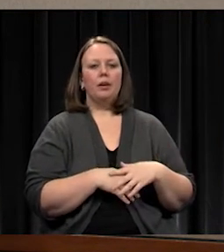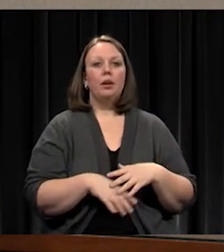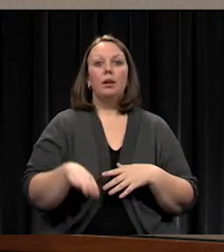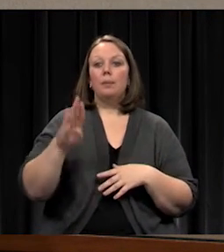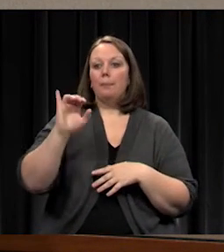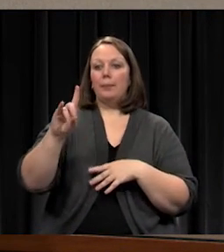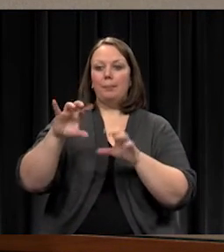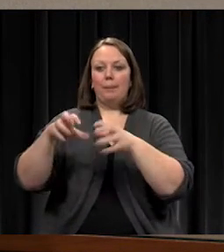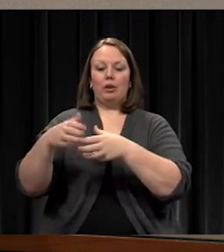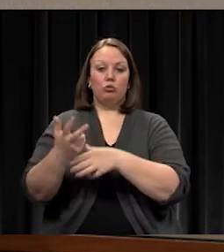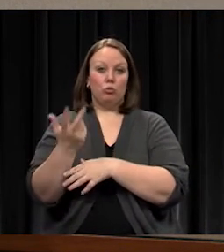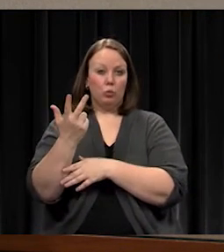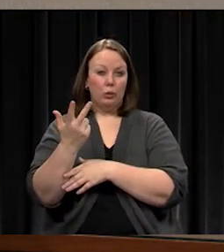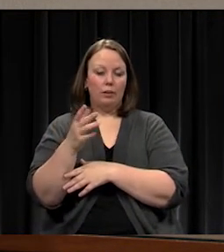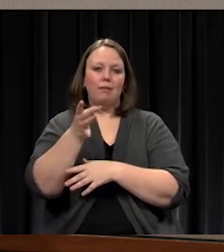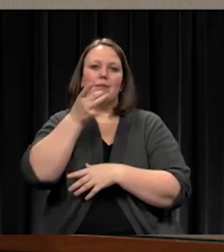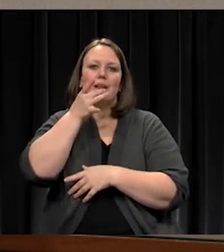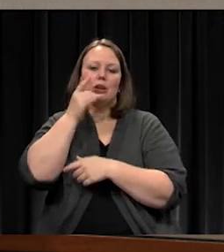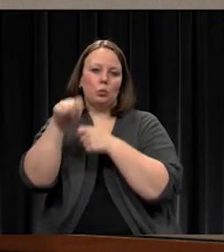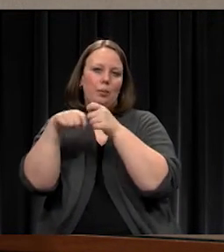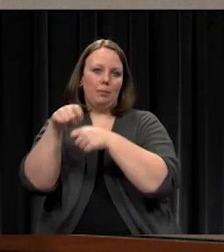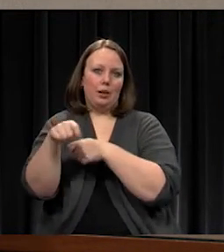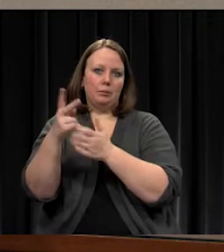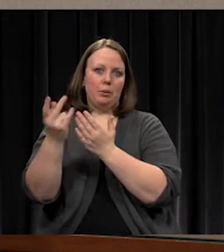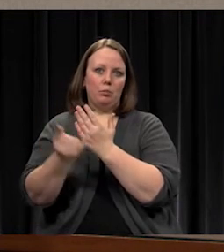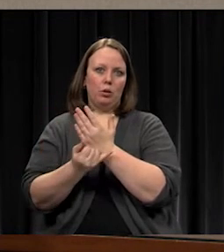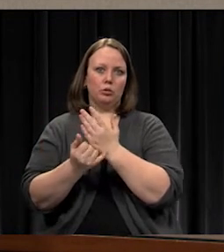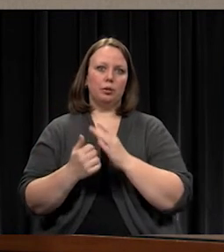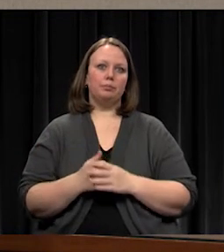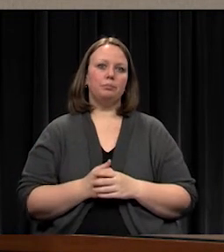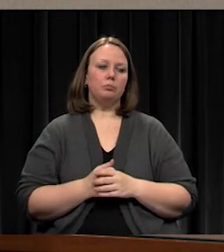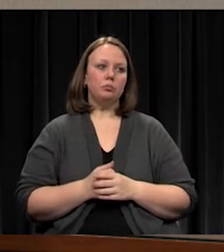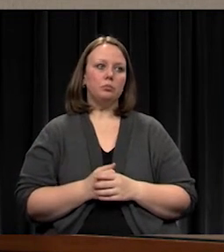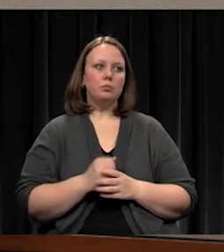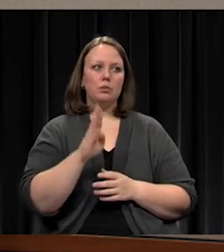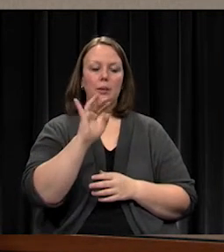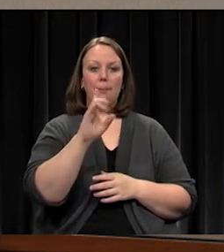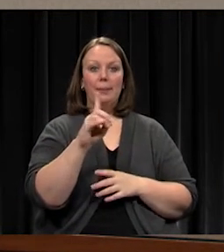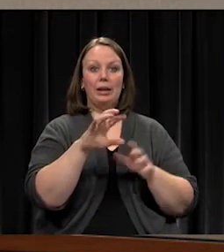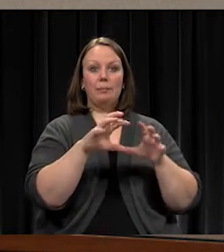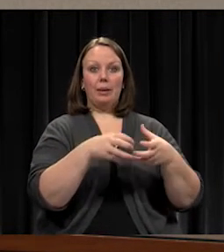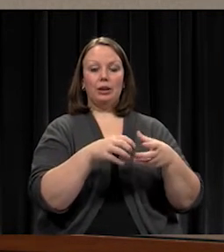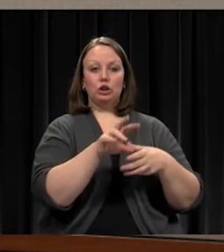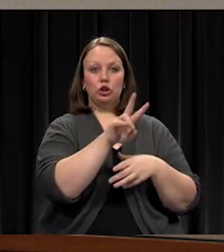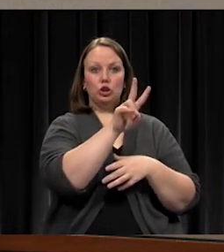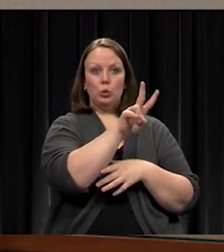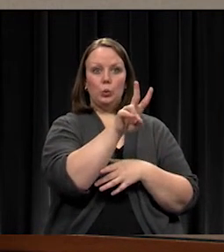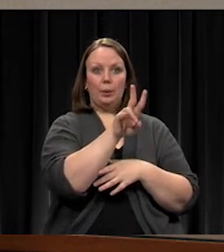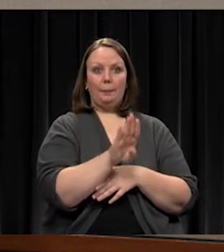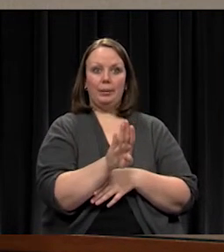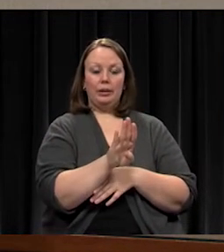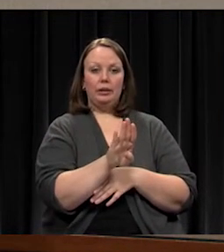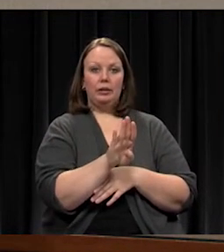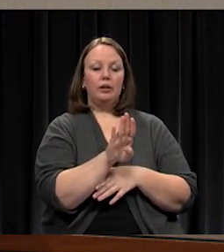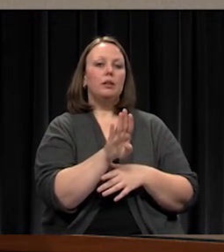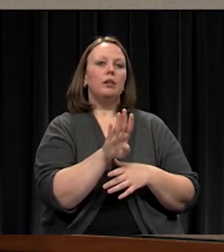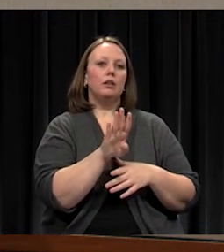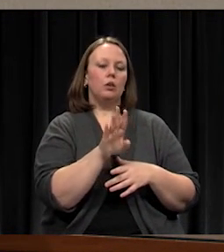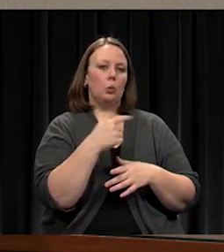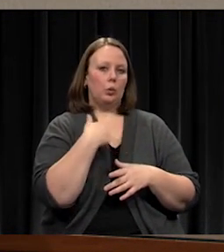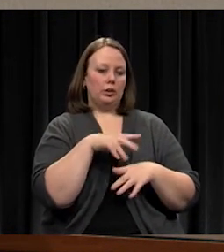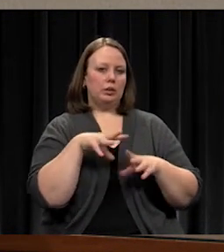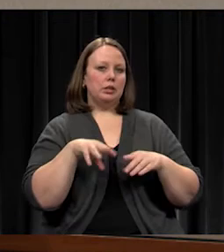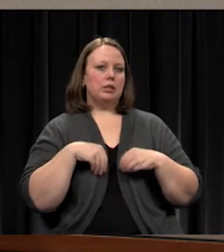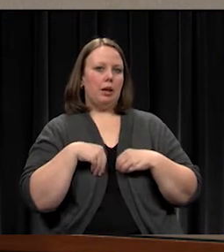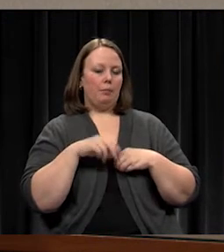project. Just one little note on bid package two, B. We did take an alternate for a fiber